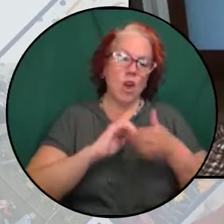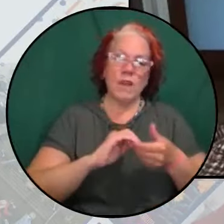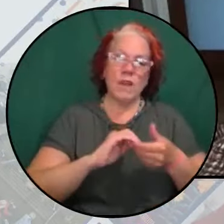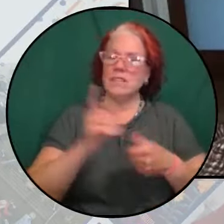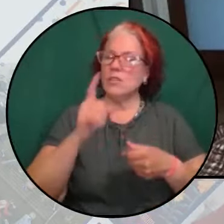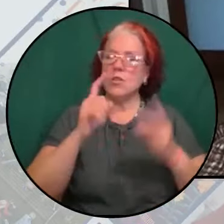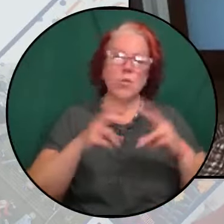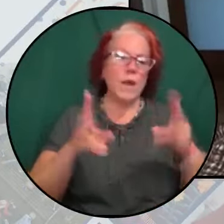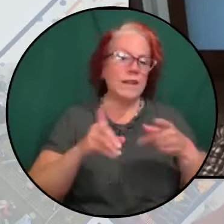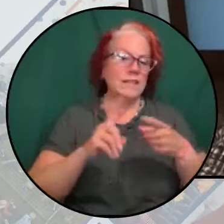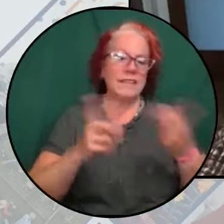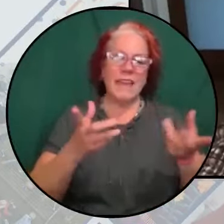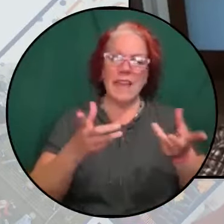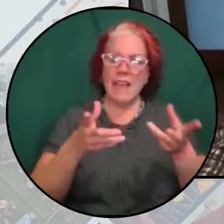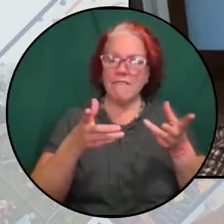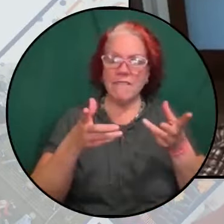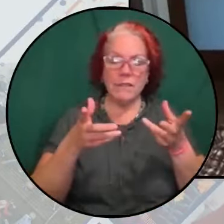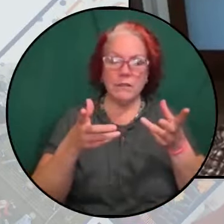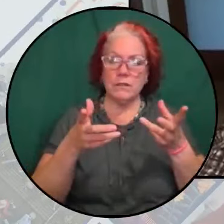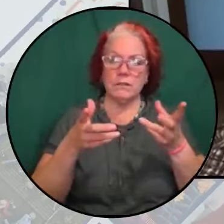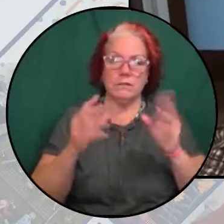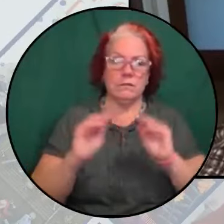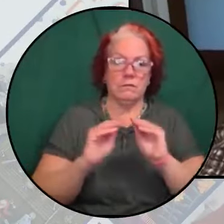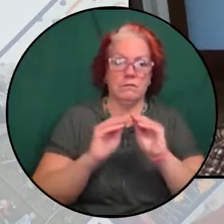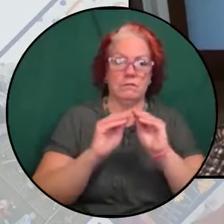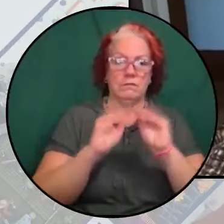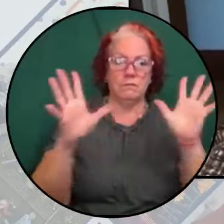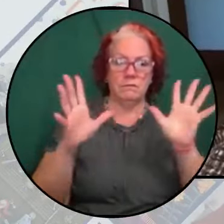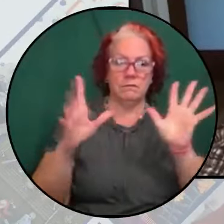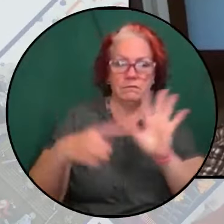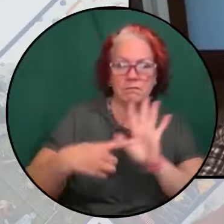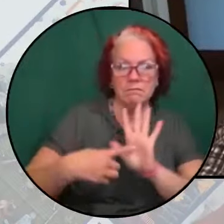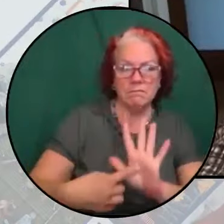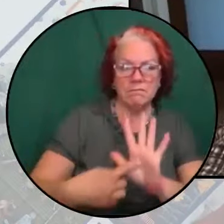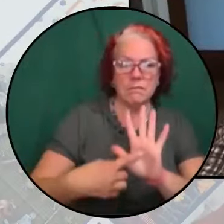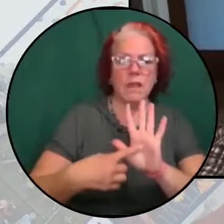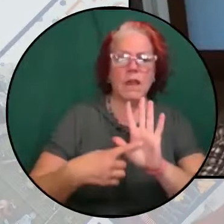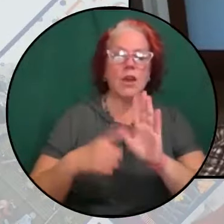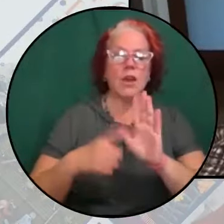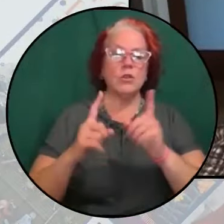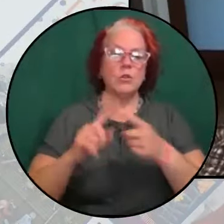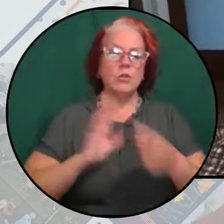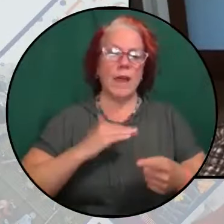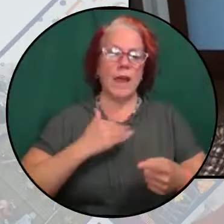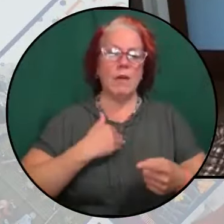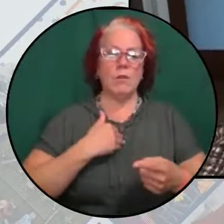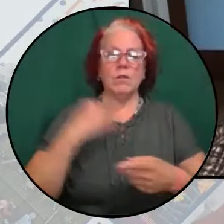explicitly or implicitly contributed to the abolition movement.